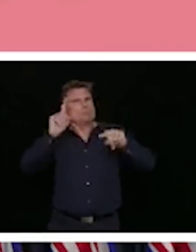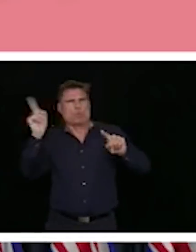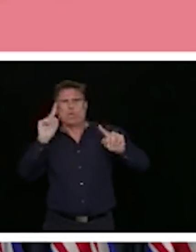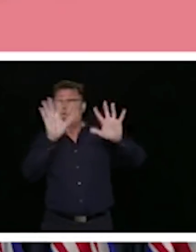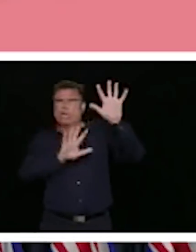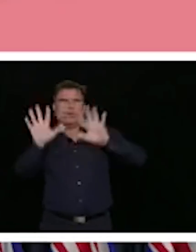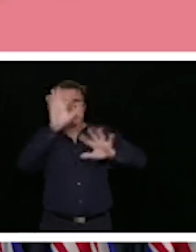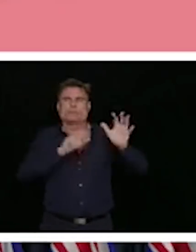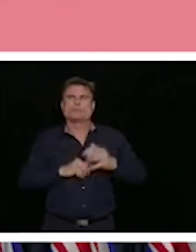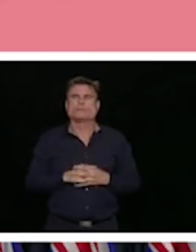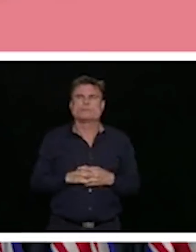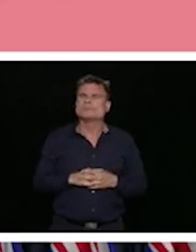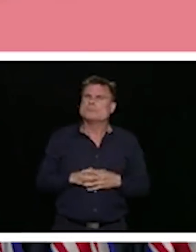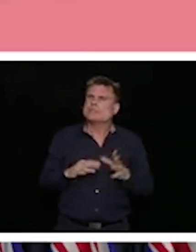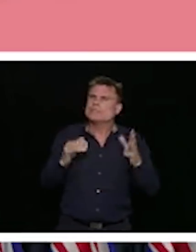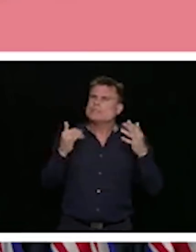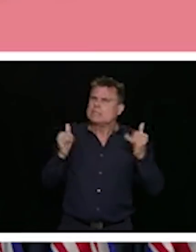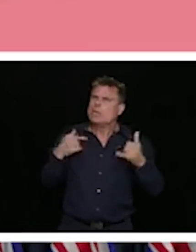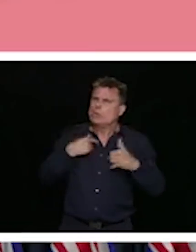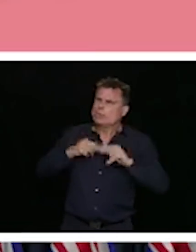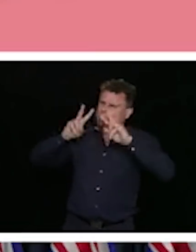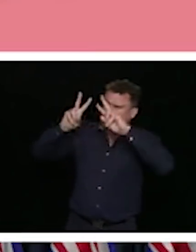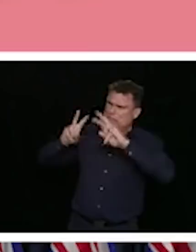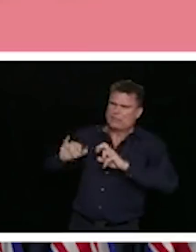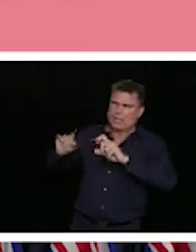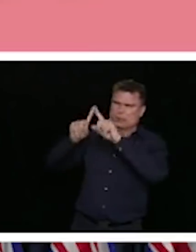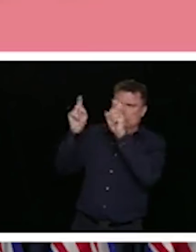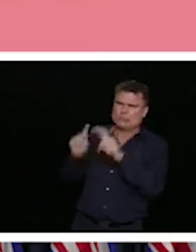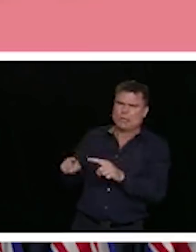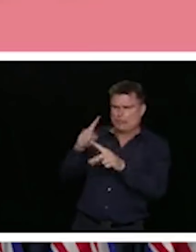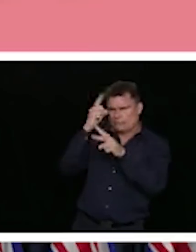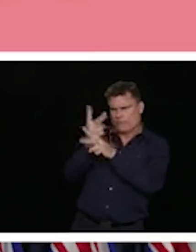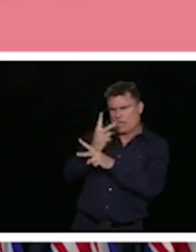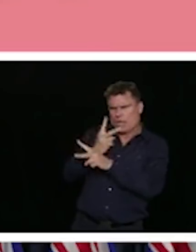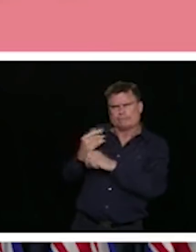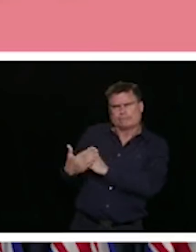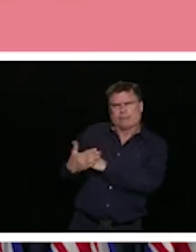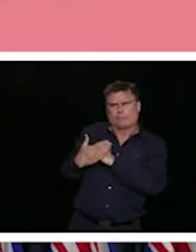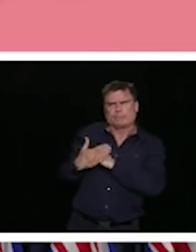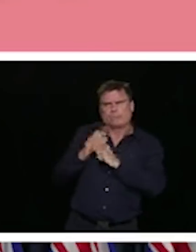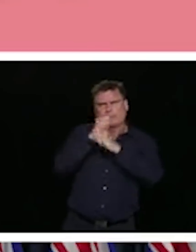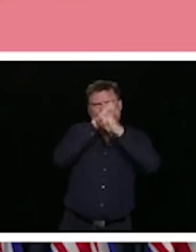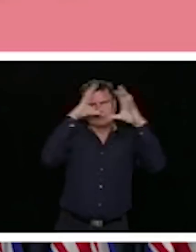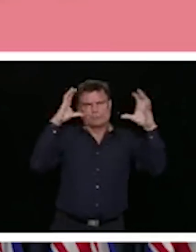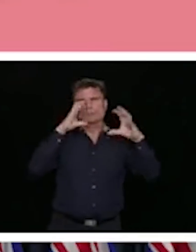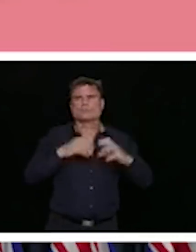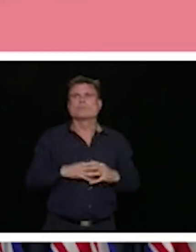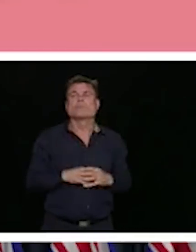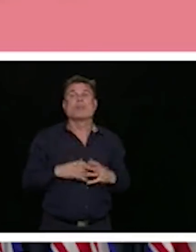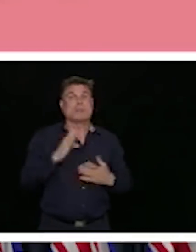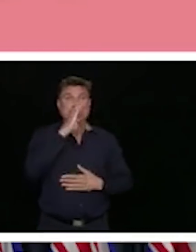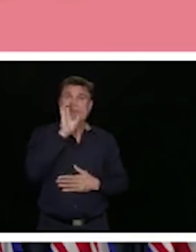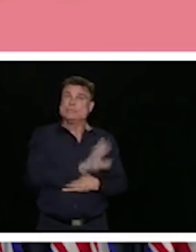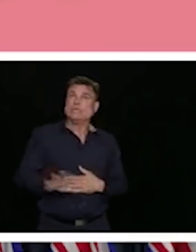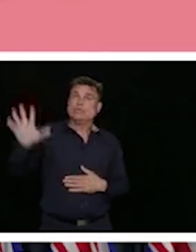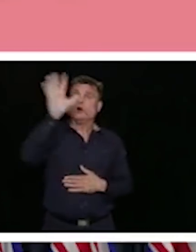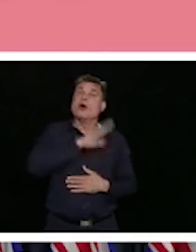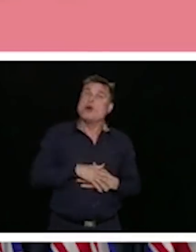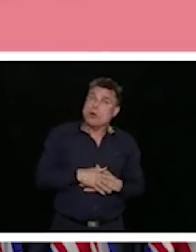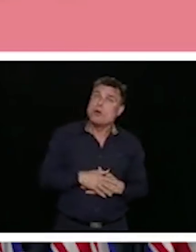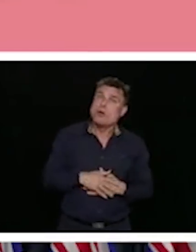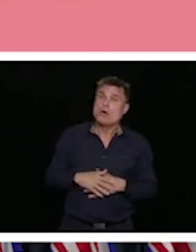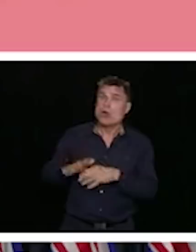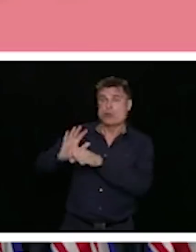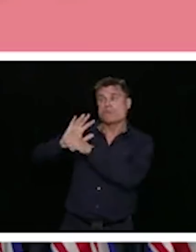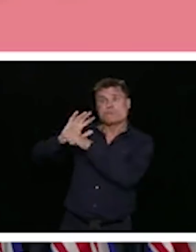in different parts of BC. So we have flattened our COVID-19 curve so far. But our success